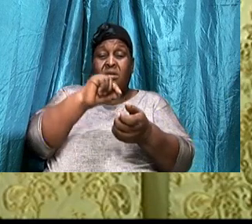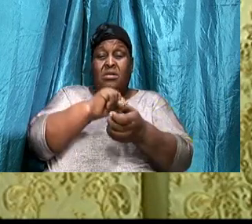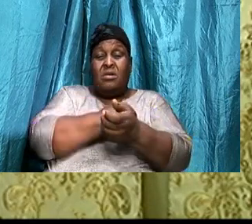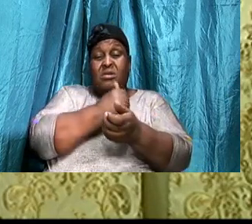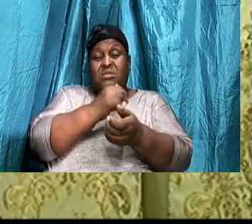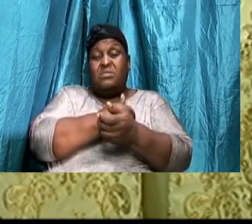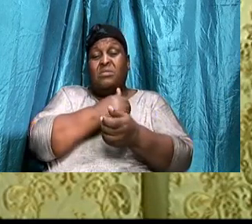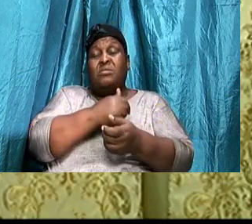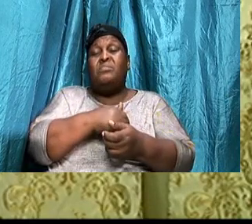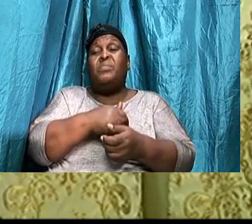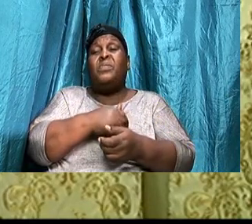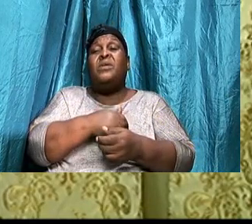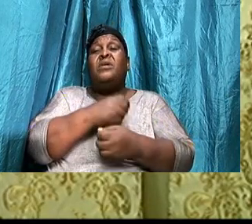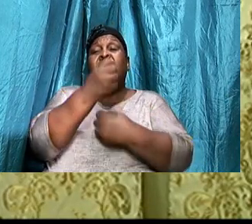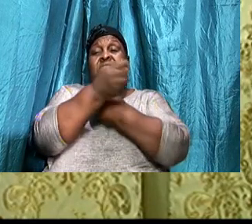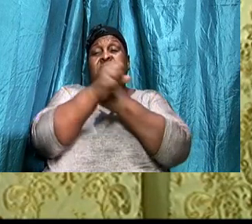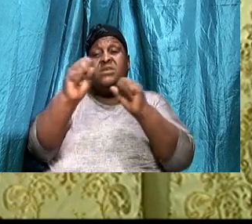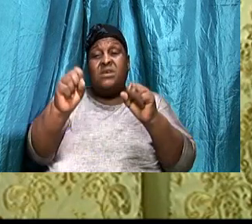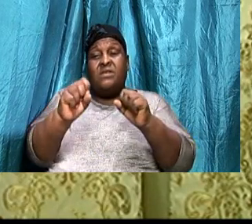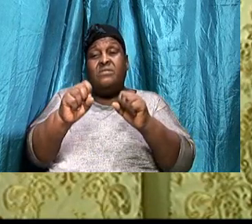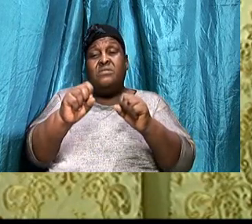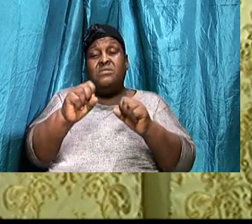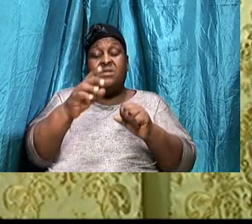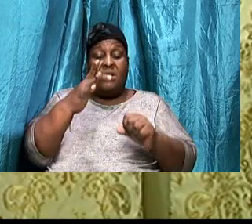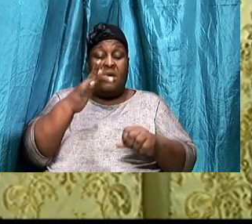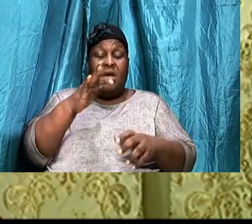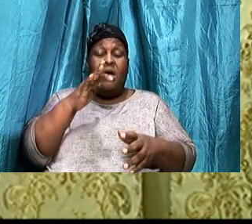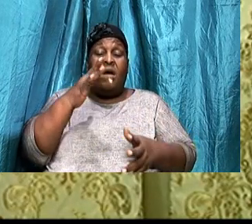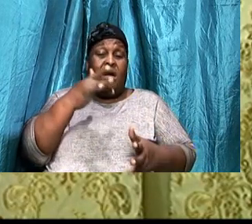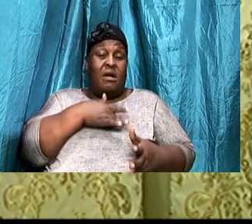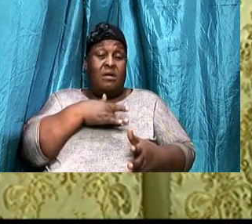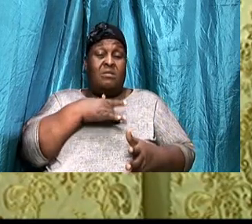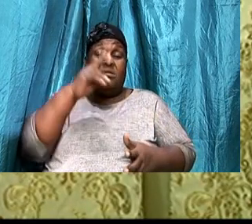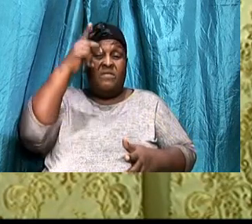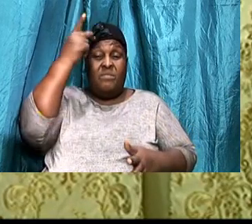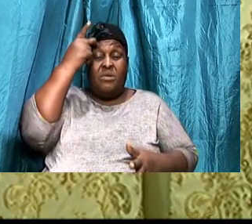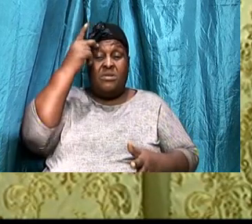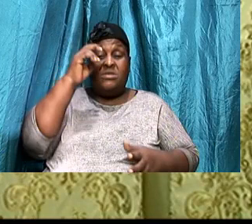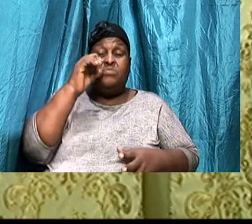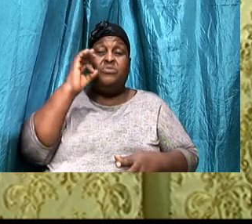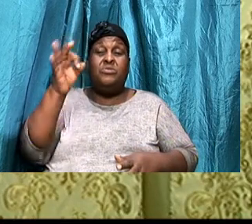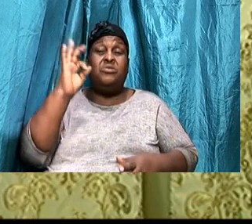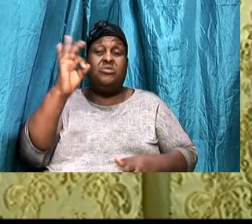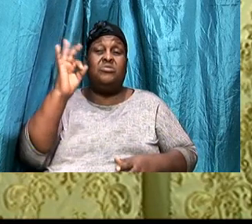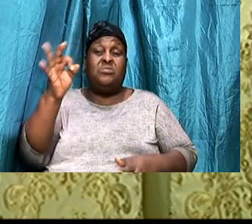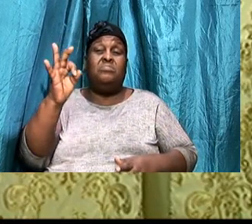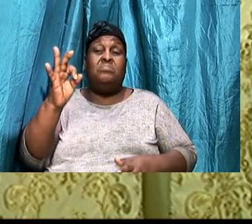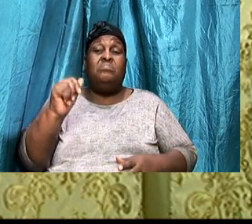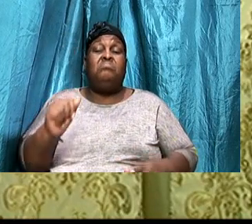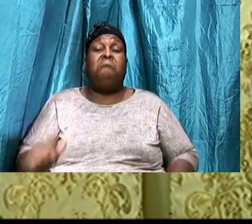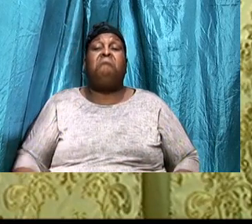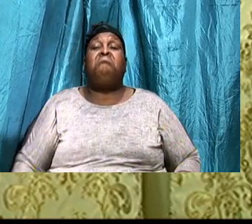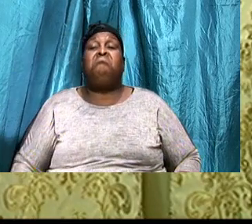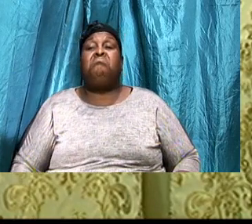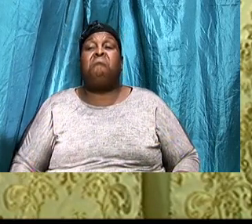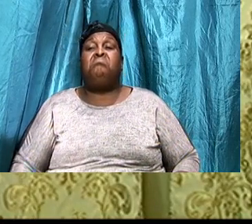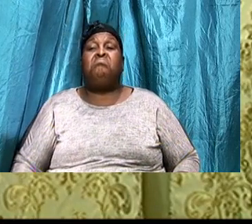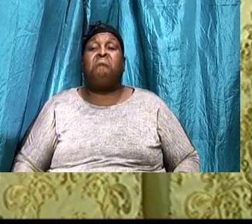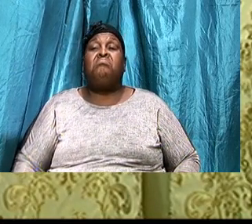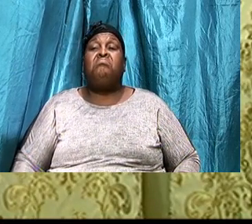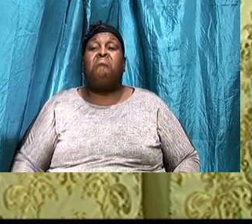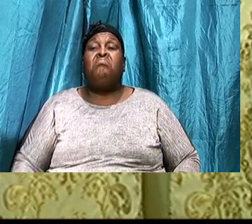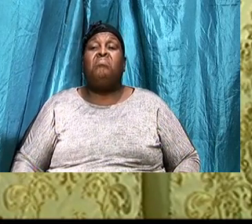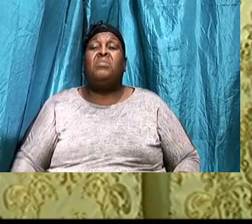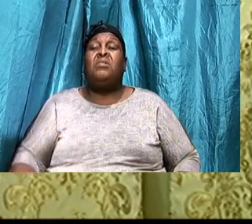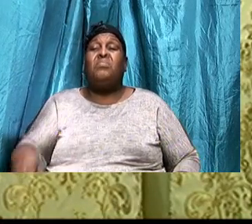always, At the heart, Of Paul's preaching, In first Corinthians, One, Seventeen, He said,